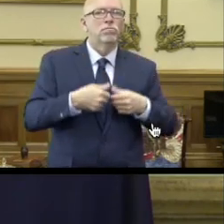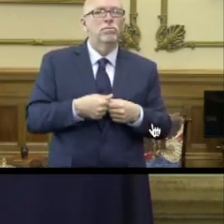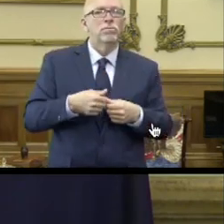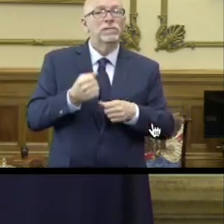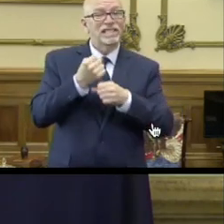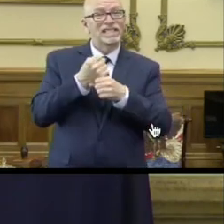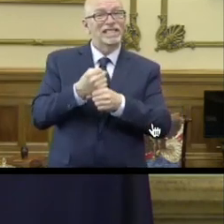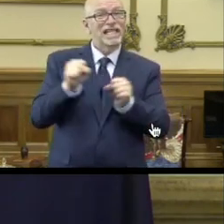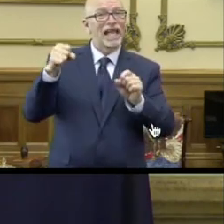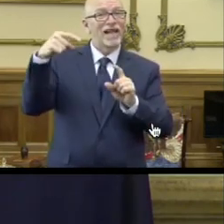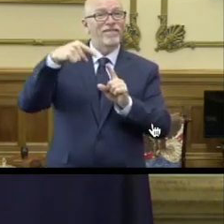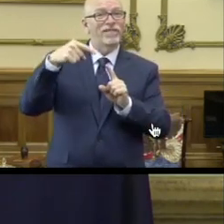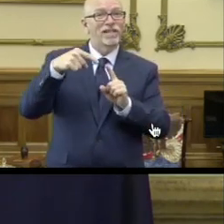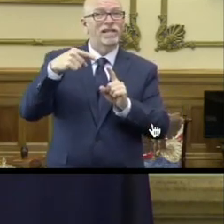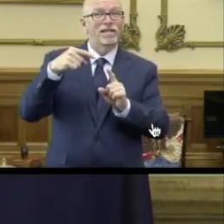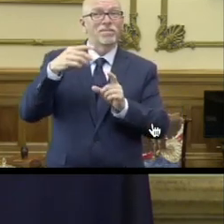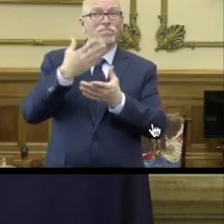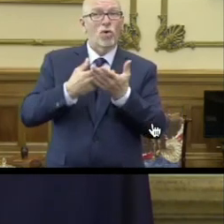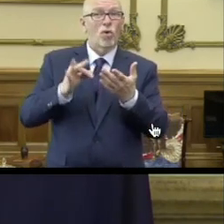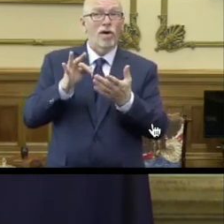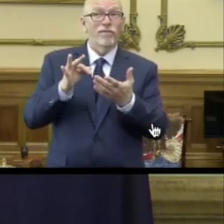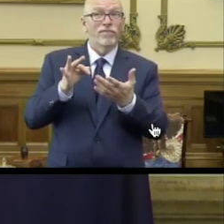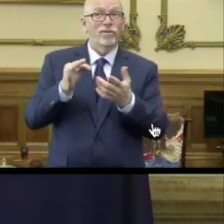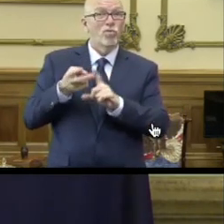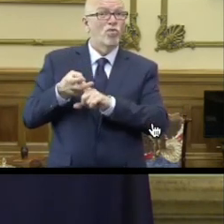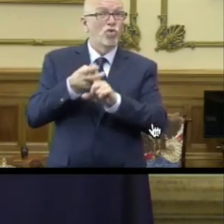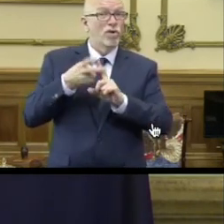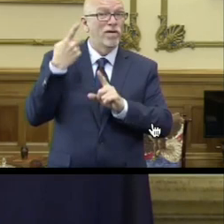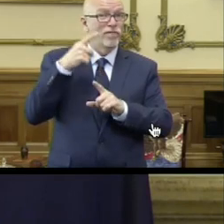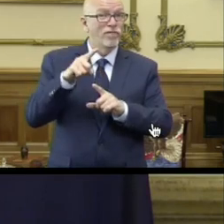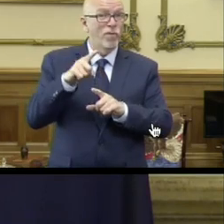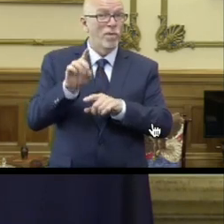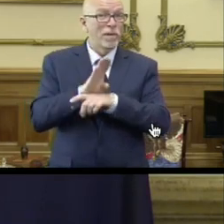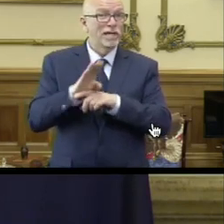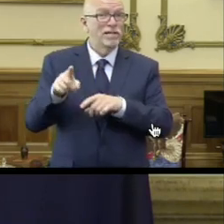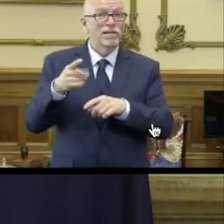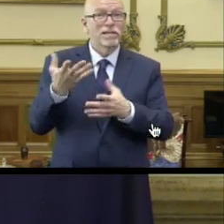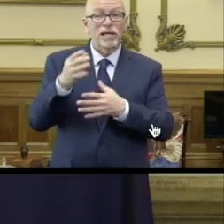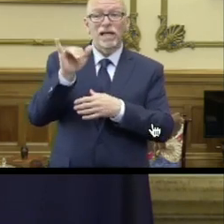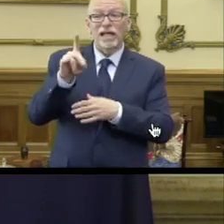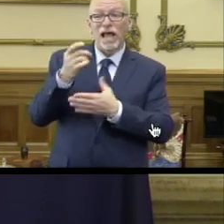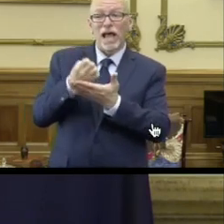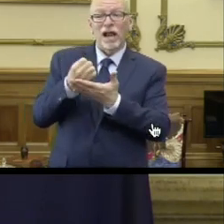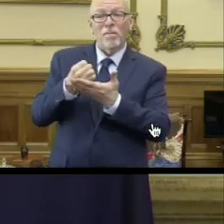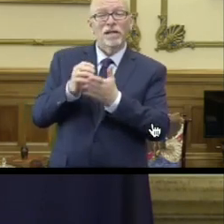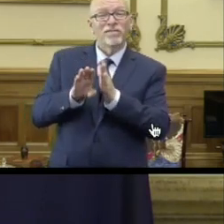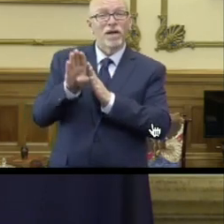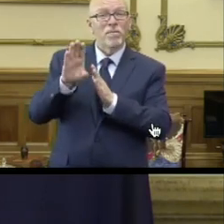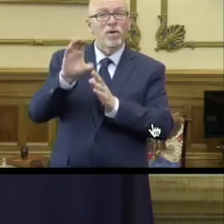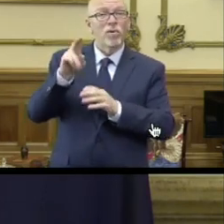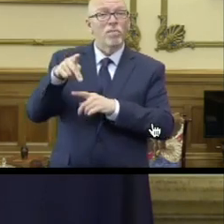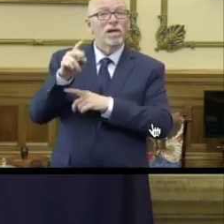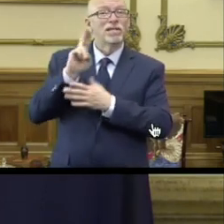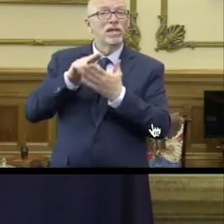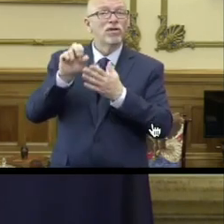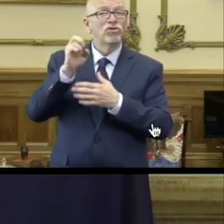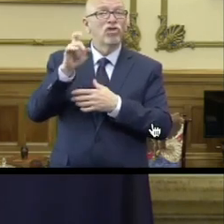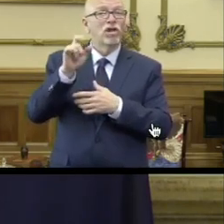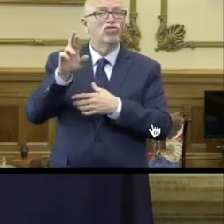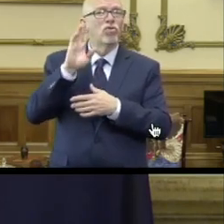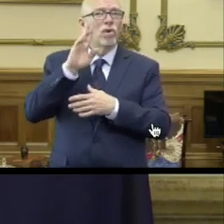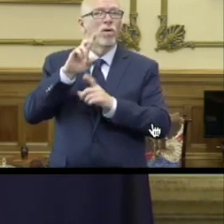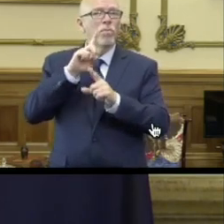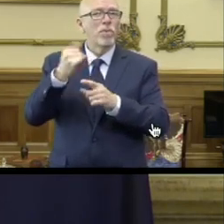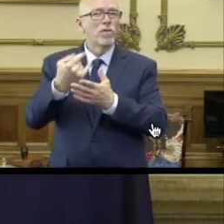become part of a recruiting tool with a lot of businesses. We're hearing at the Indiana Economic Development Corporation, Secretary Schellinger will give a report later